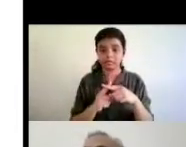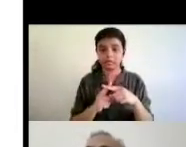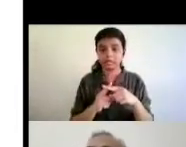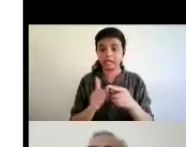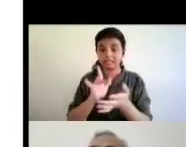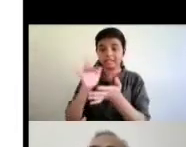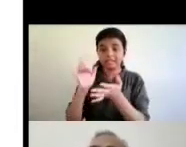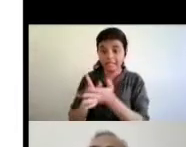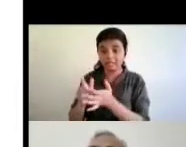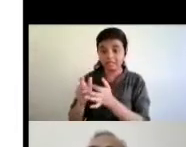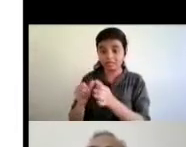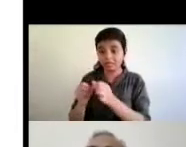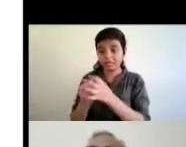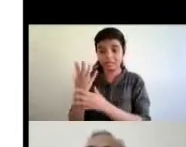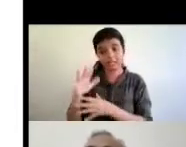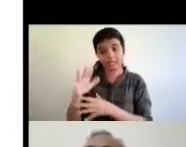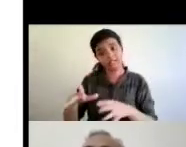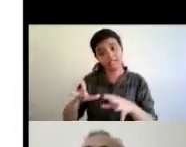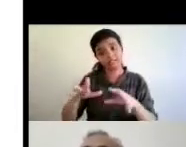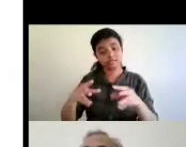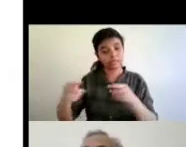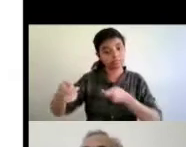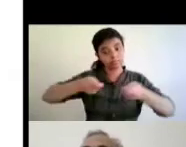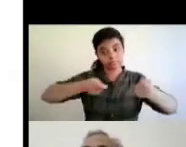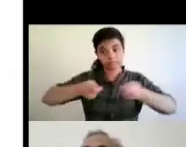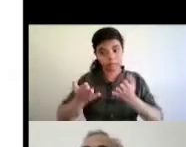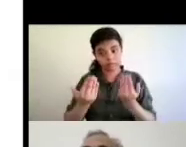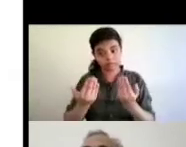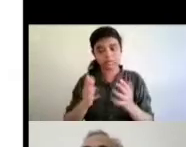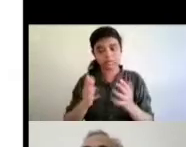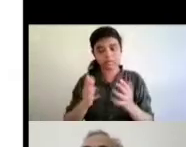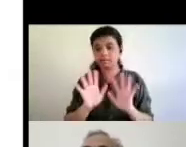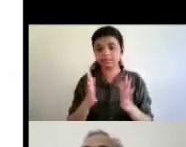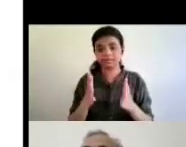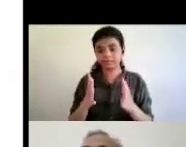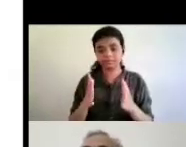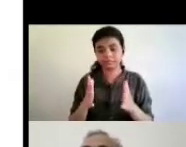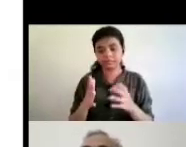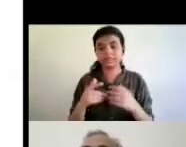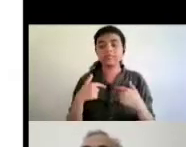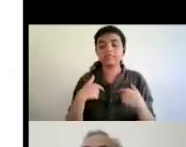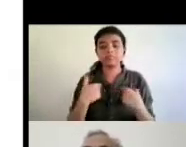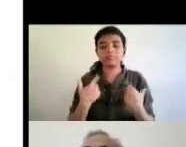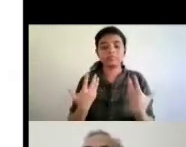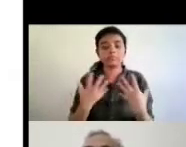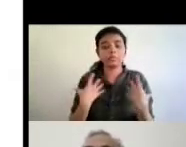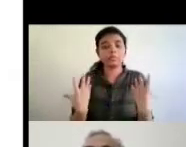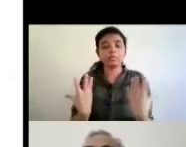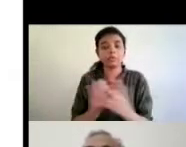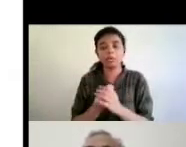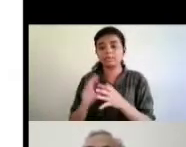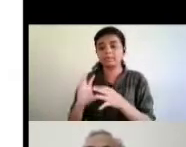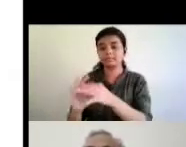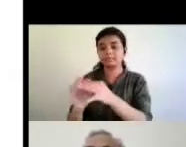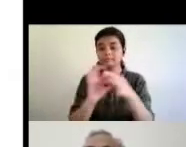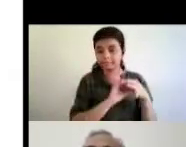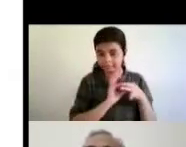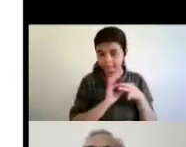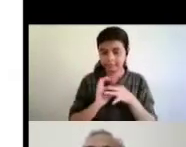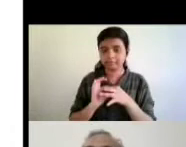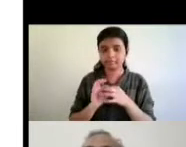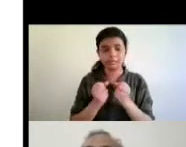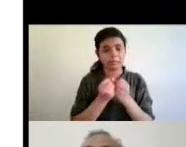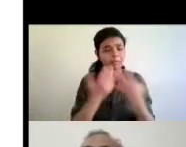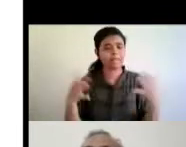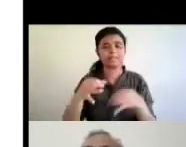deal with this whole country as a whole and that is why we need to get together there will be several several